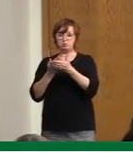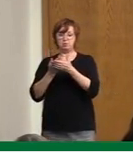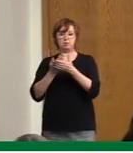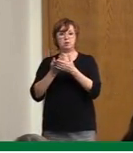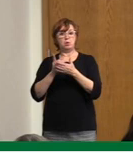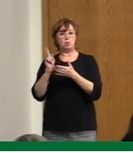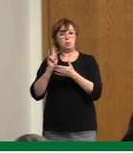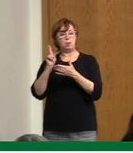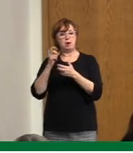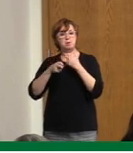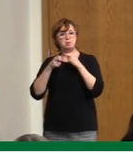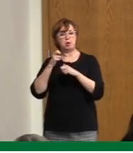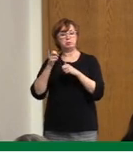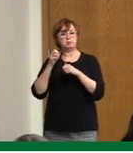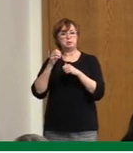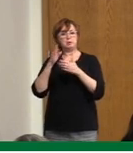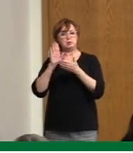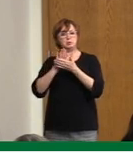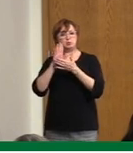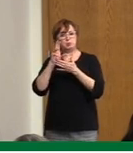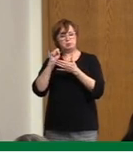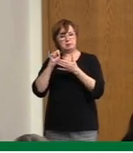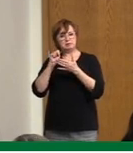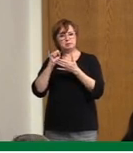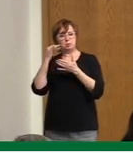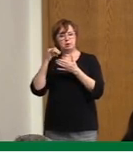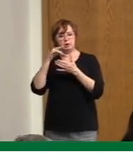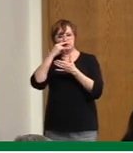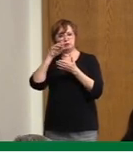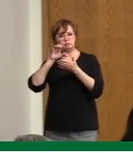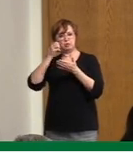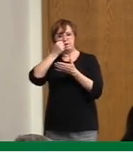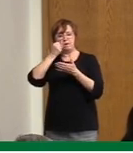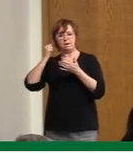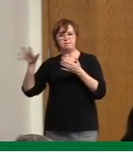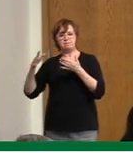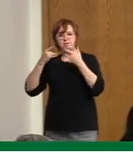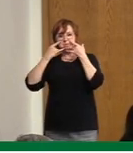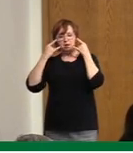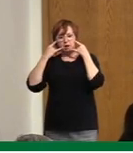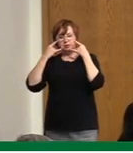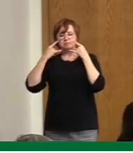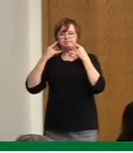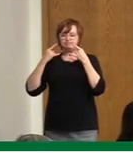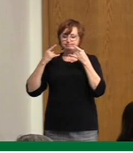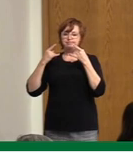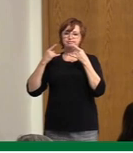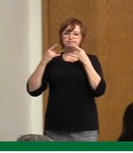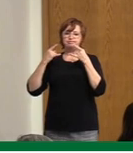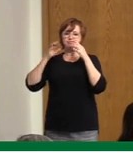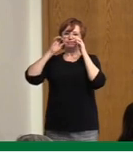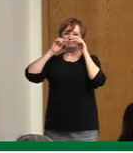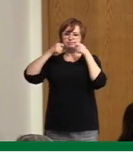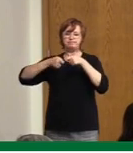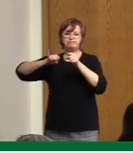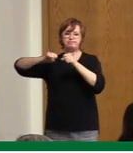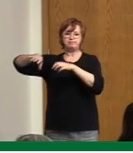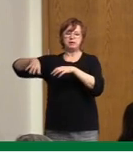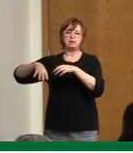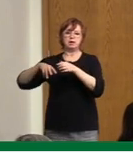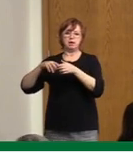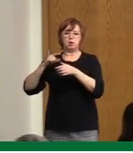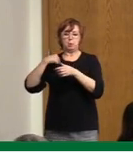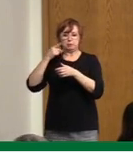school bus situation. So I think all these layers have been extremely important. And, again, you know, the more I look at it, I think the